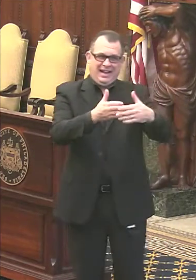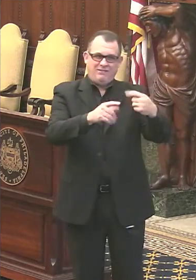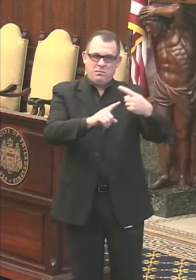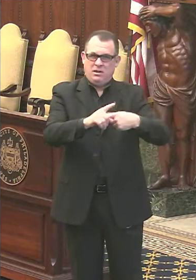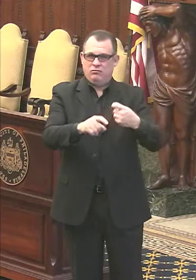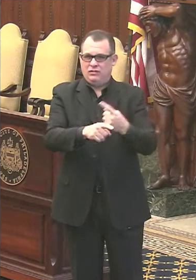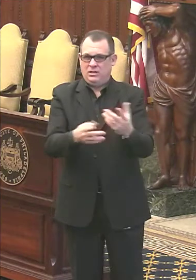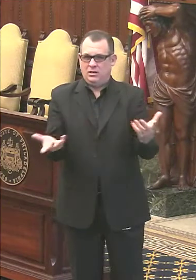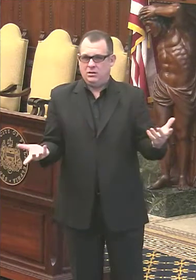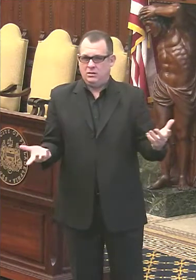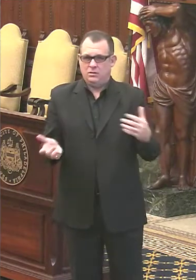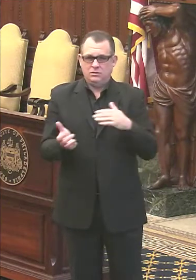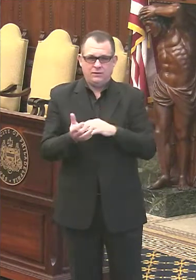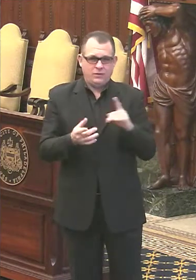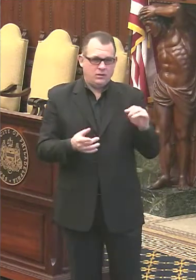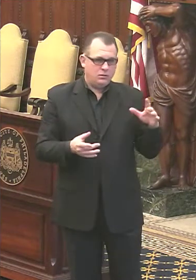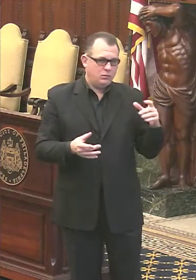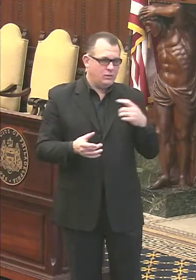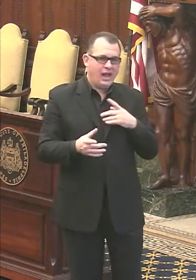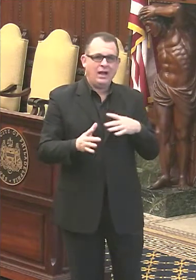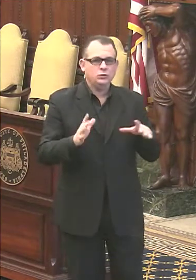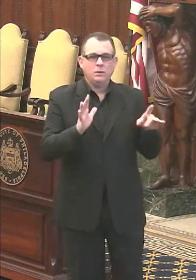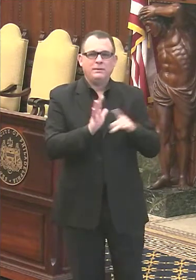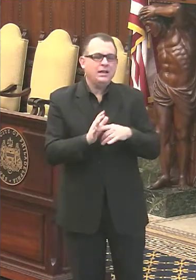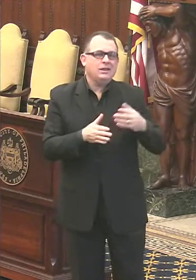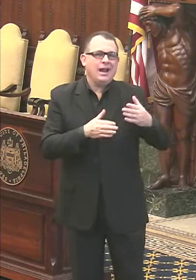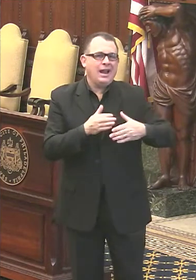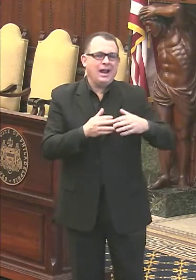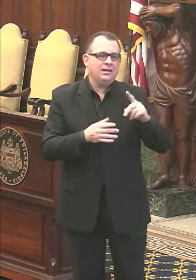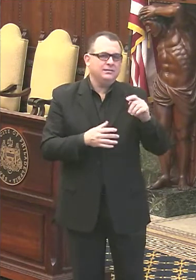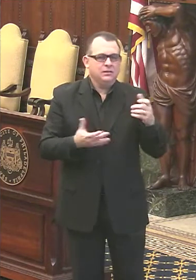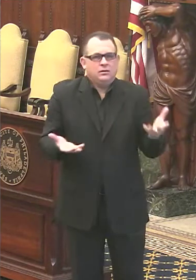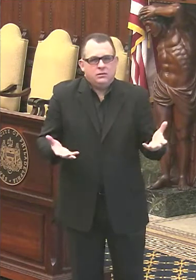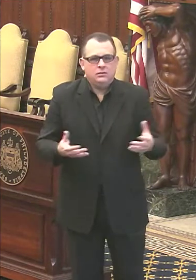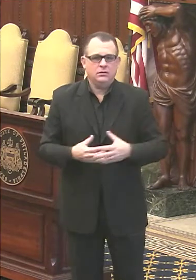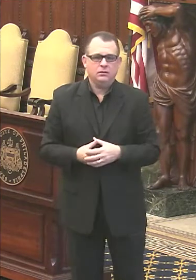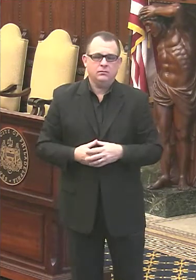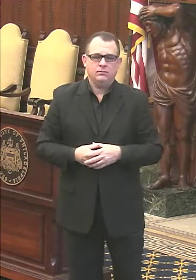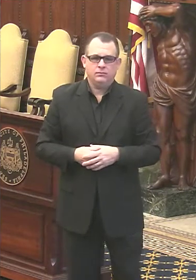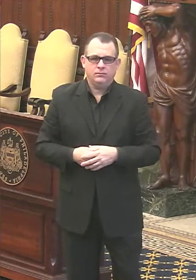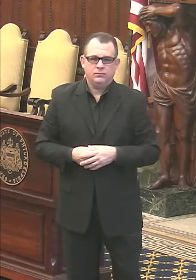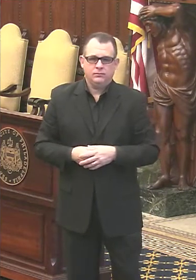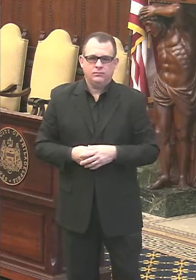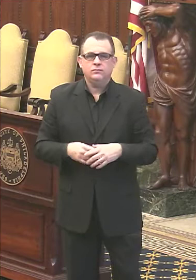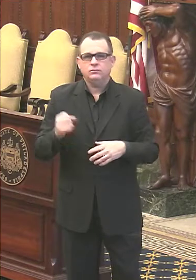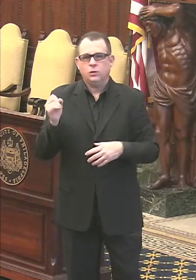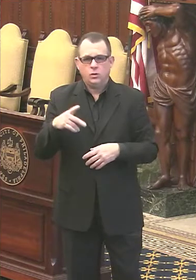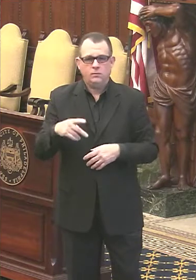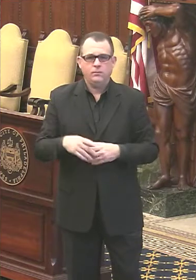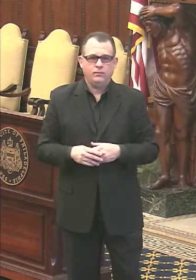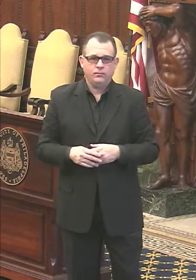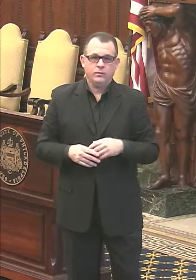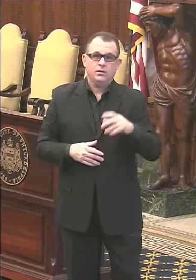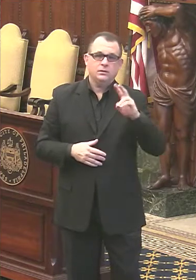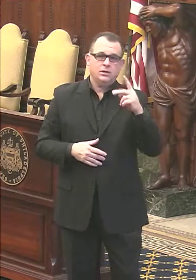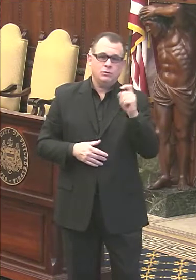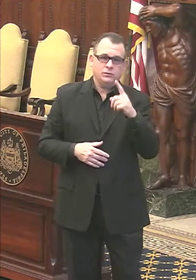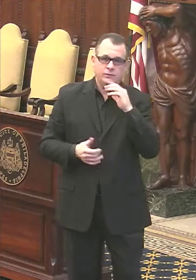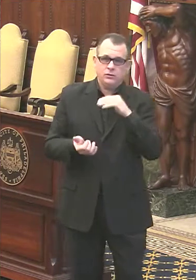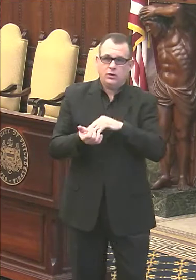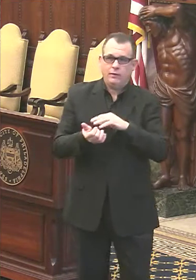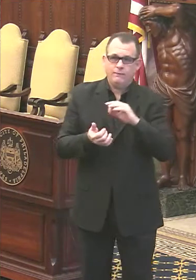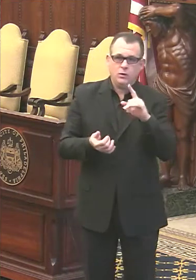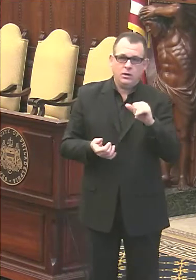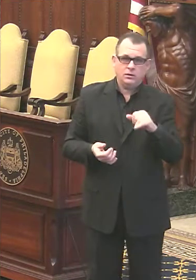put some, okay. Some end data on any restriction. All right. Okay. And my second question for Dr. Farley, there was a